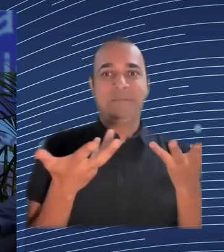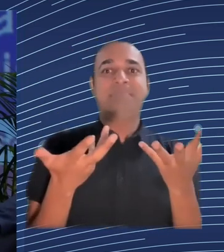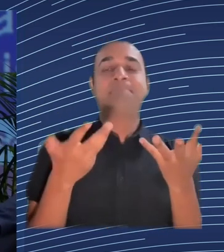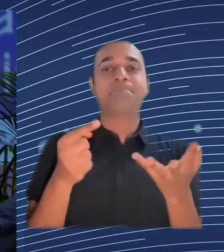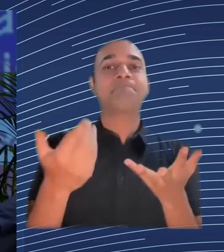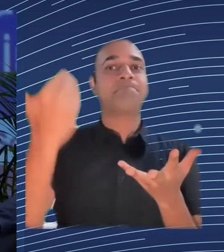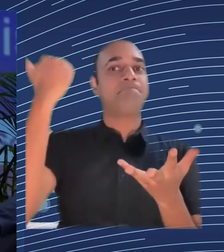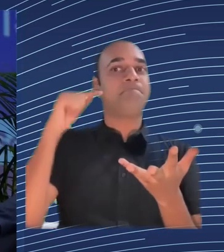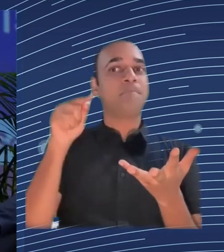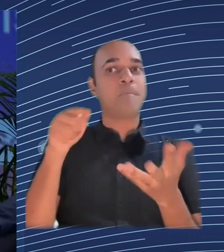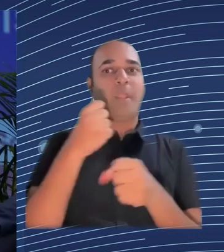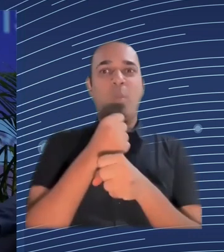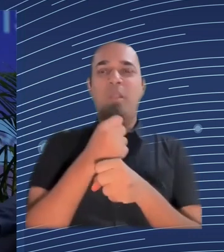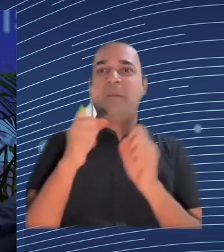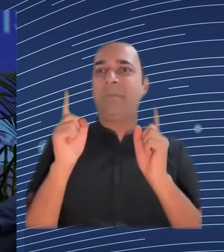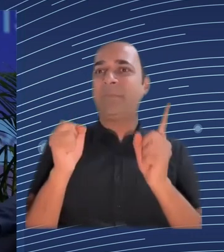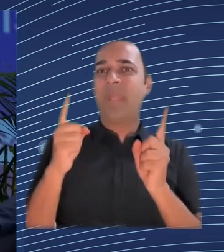in the gig economy as well